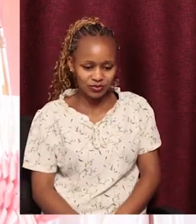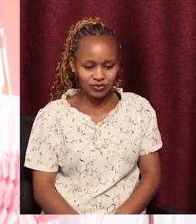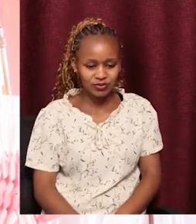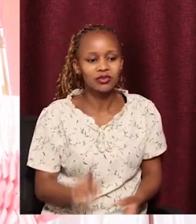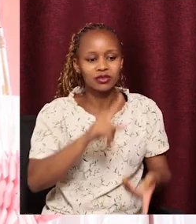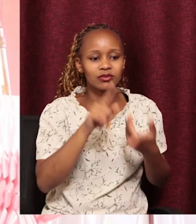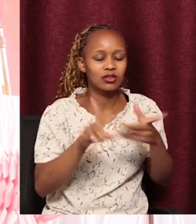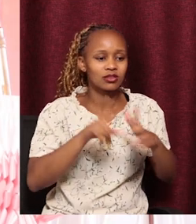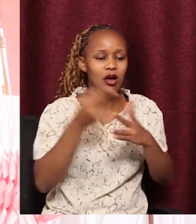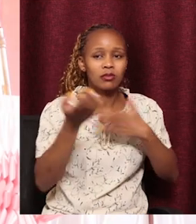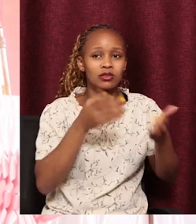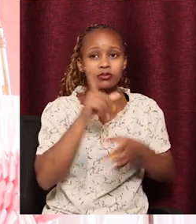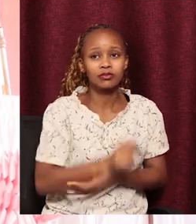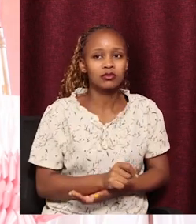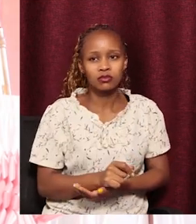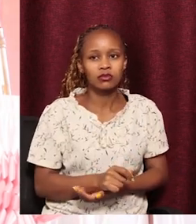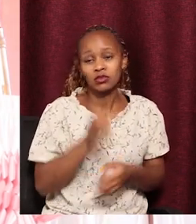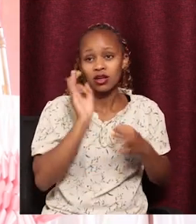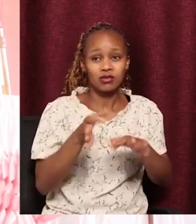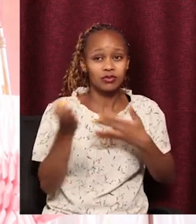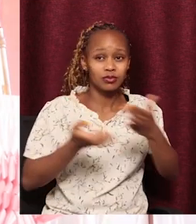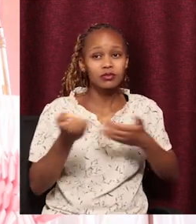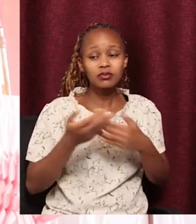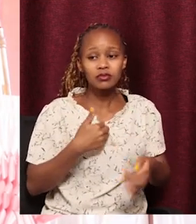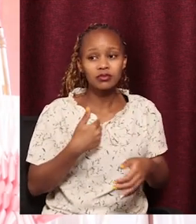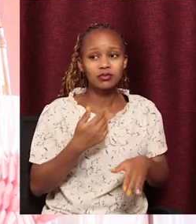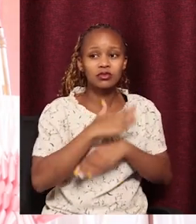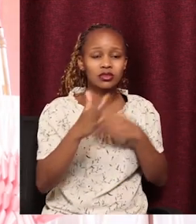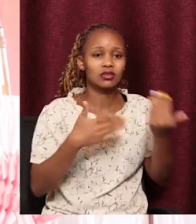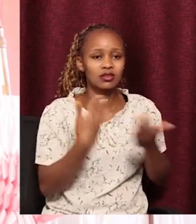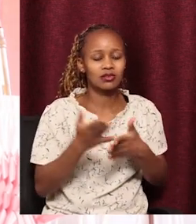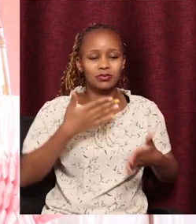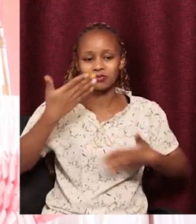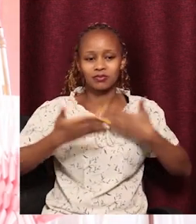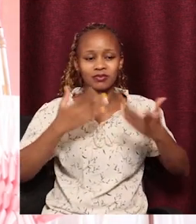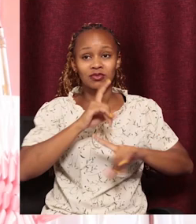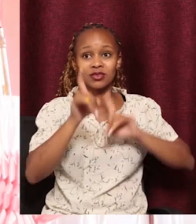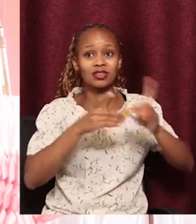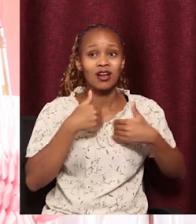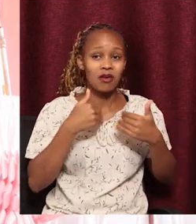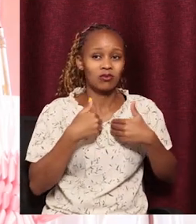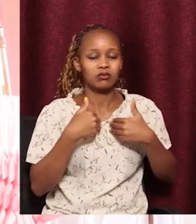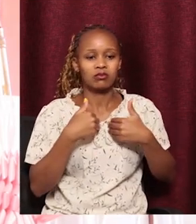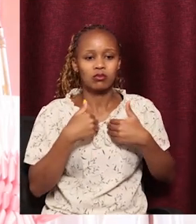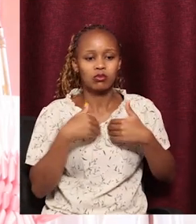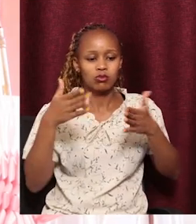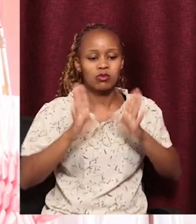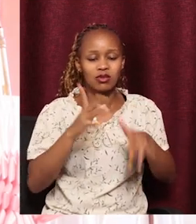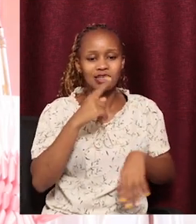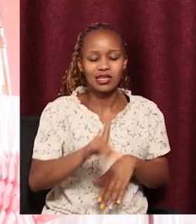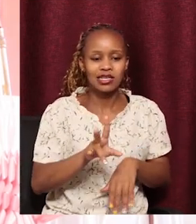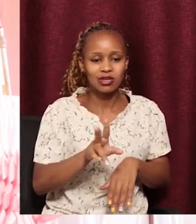When you are starting the business, if in your business you have all the answers of the questions you have, chances